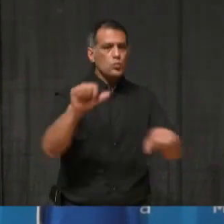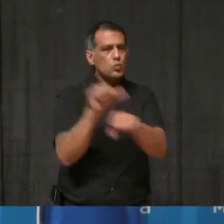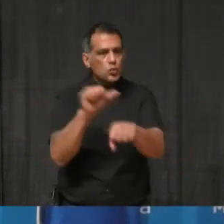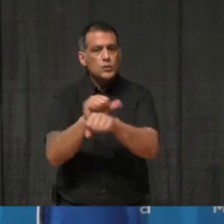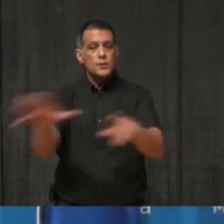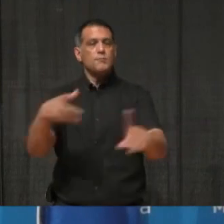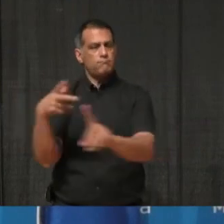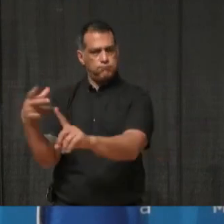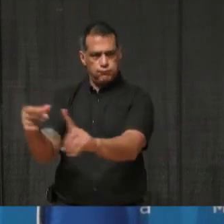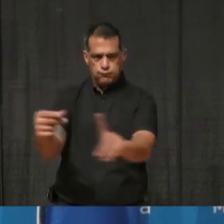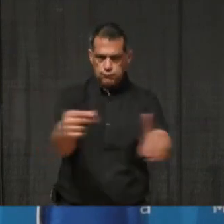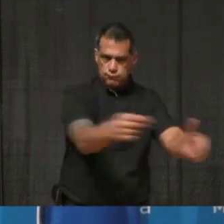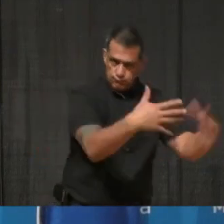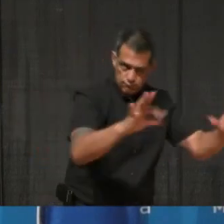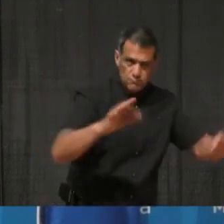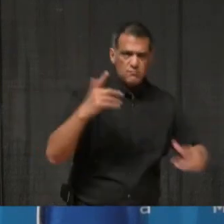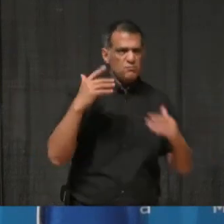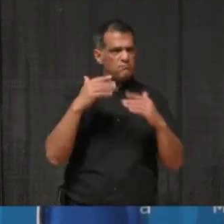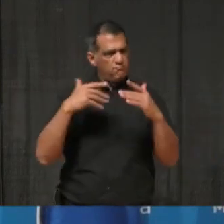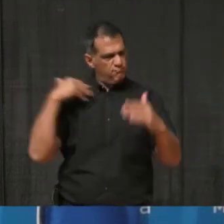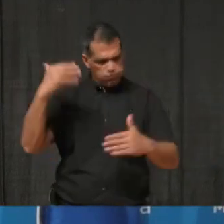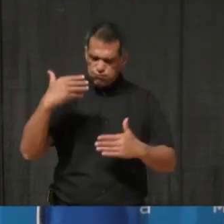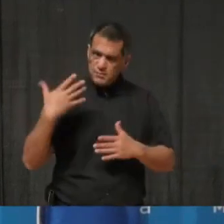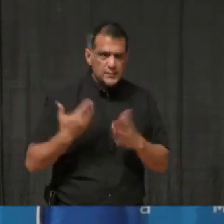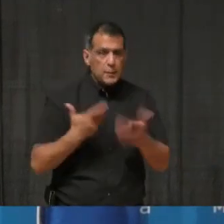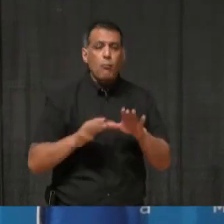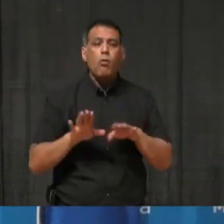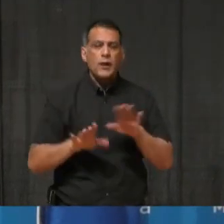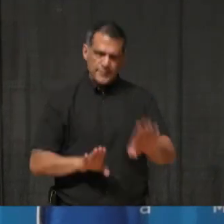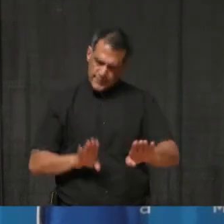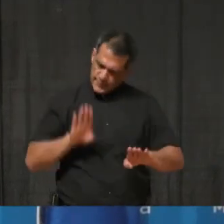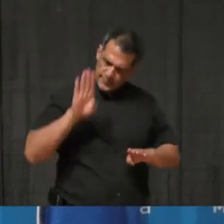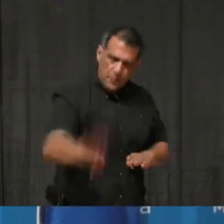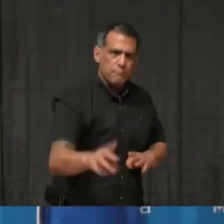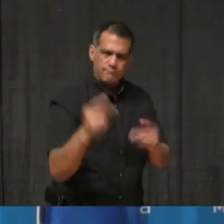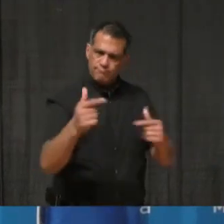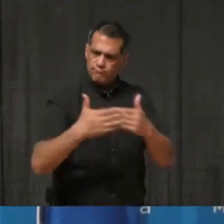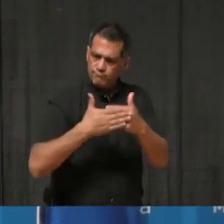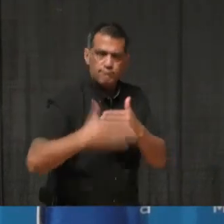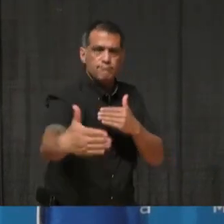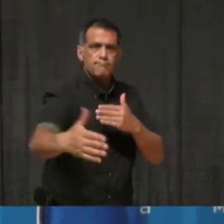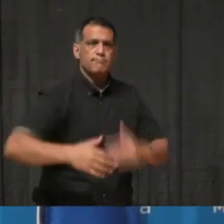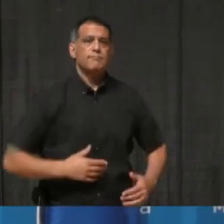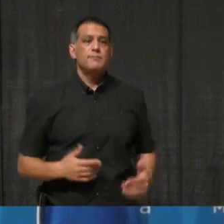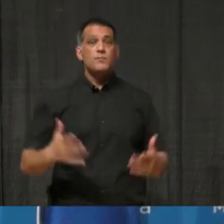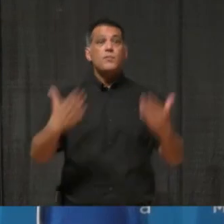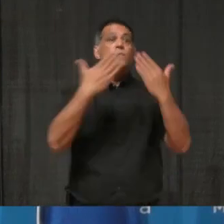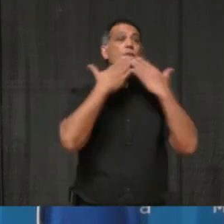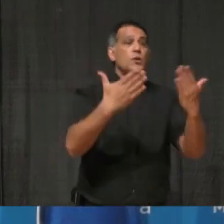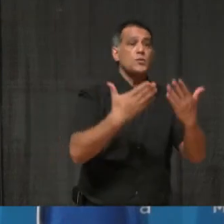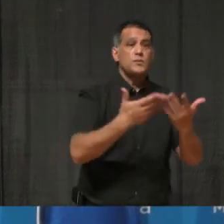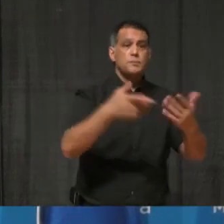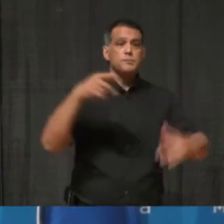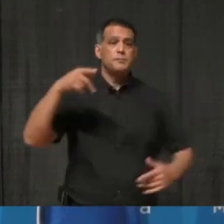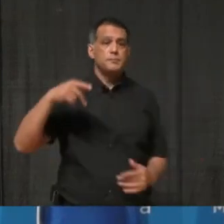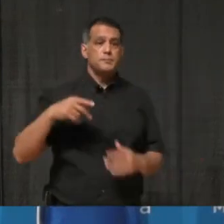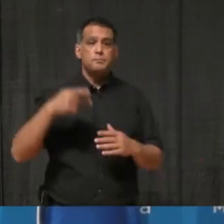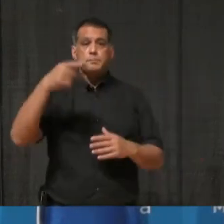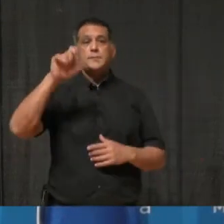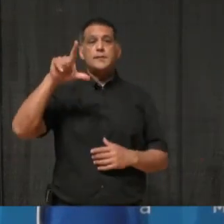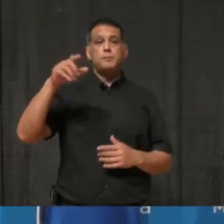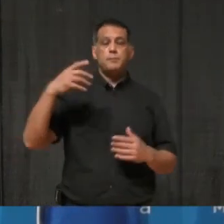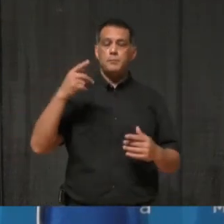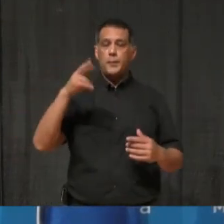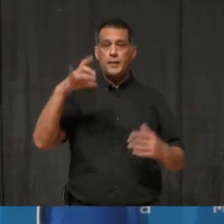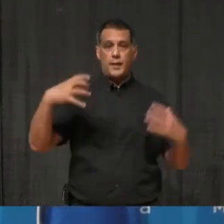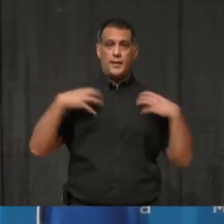virus. I want to take a moment to sincerely thank Peel Public Health and our Trillium Health